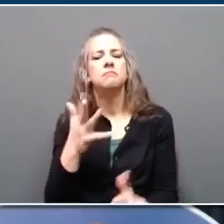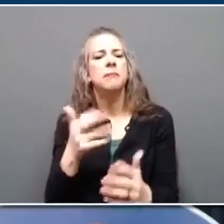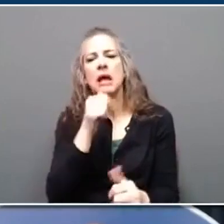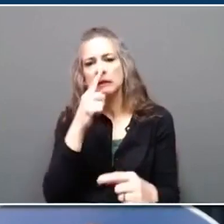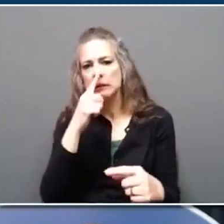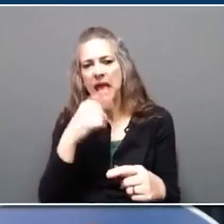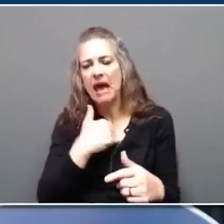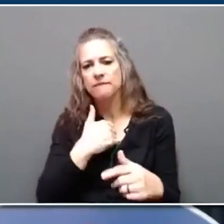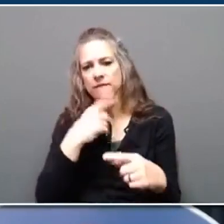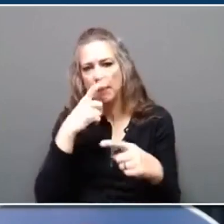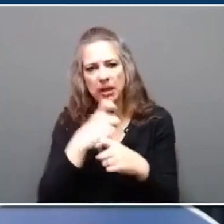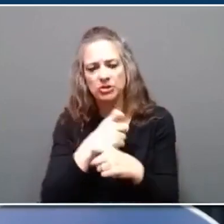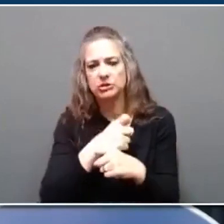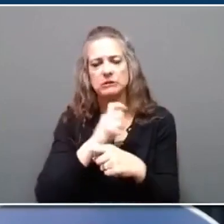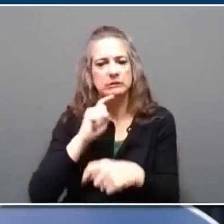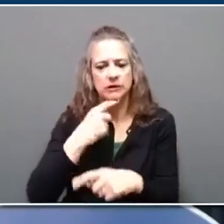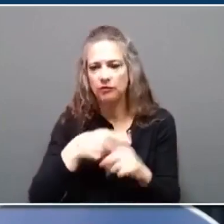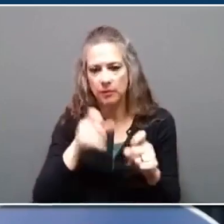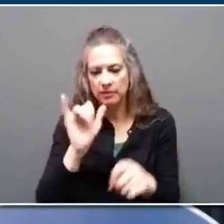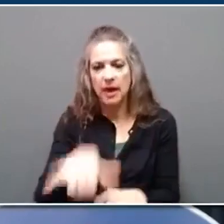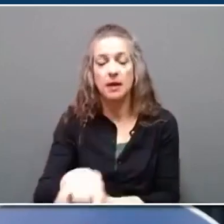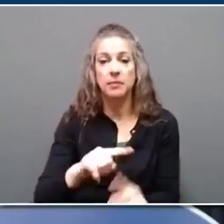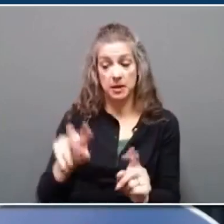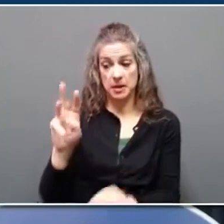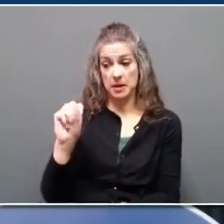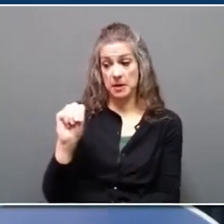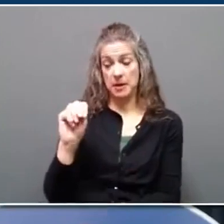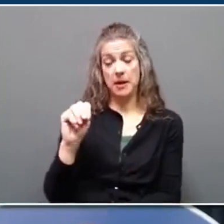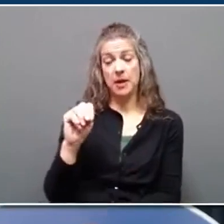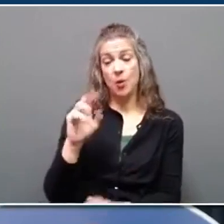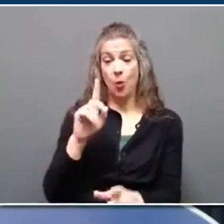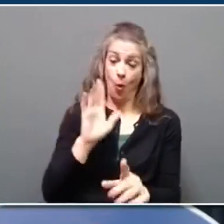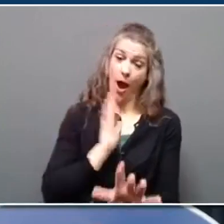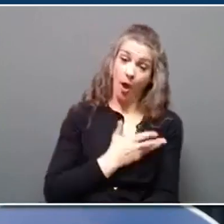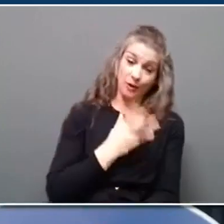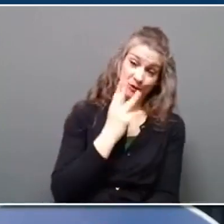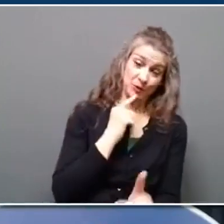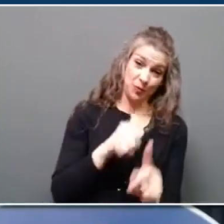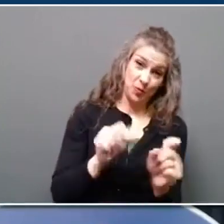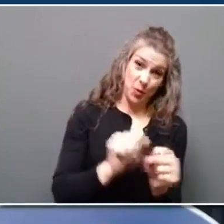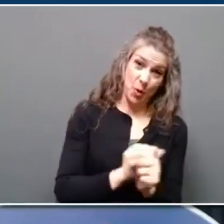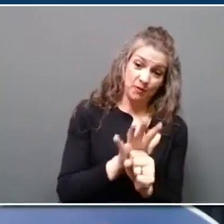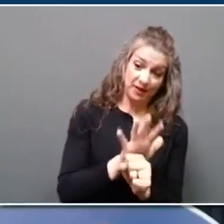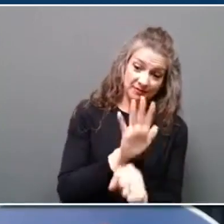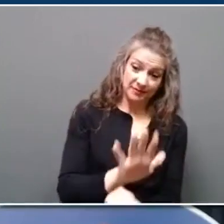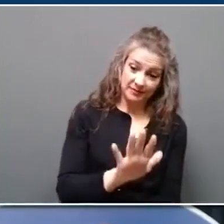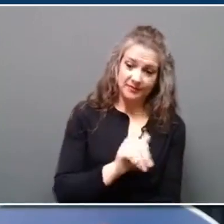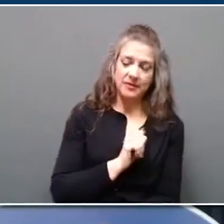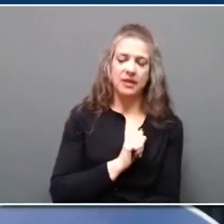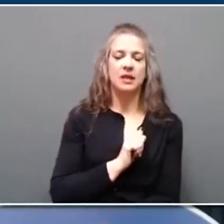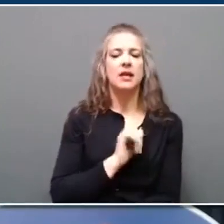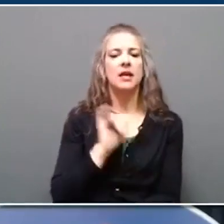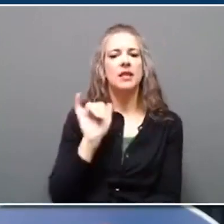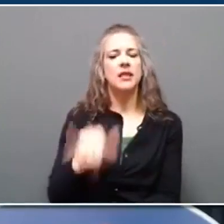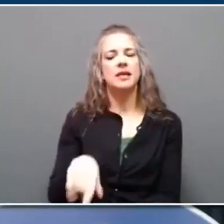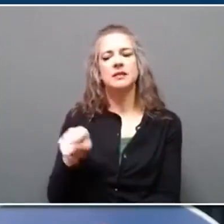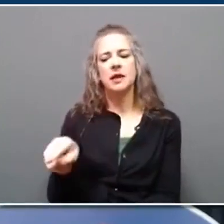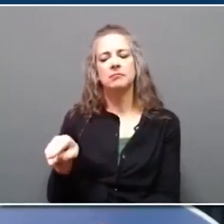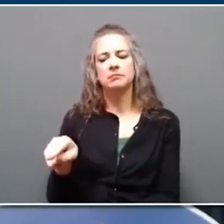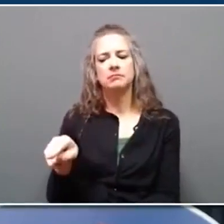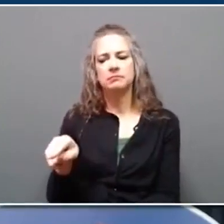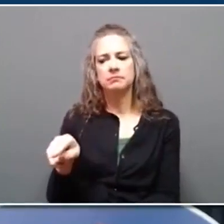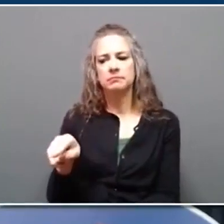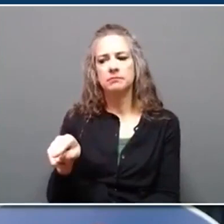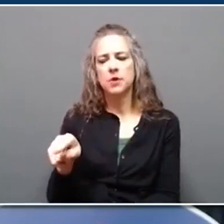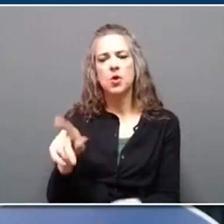experience that we've gone through with COVID is a very striking example. We've all lived through. When the